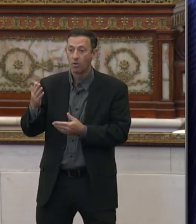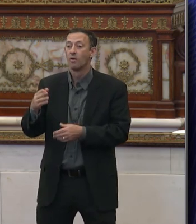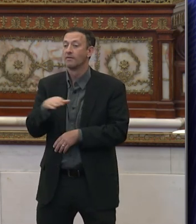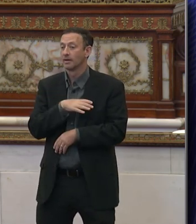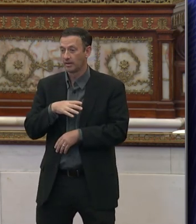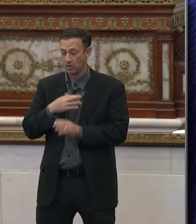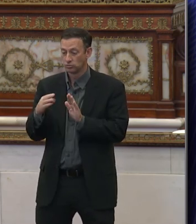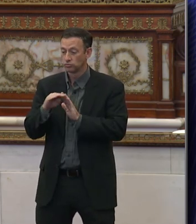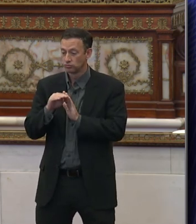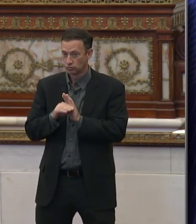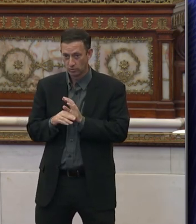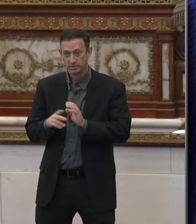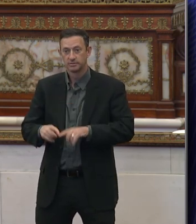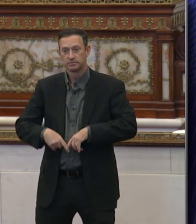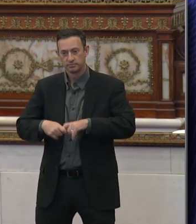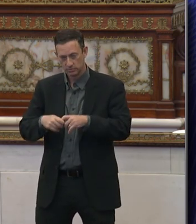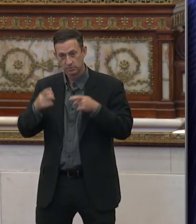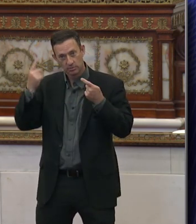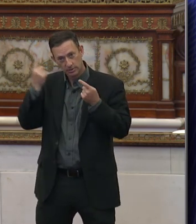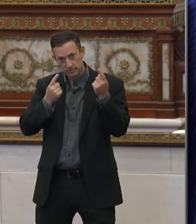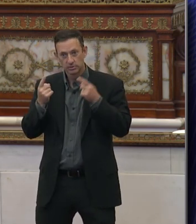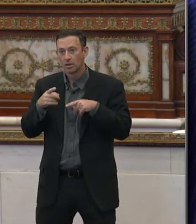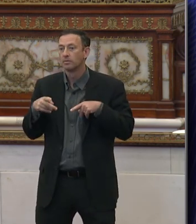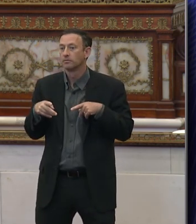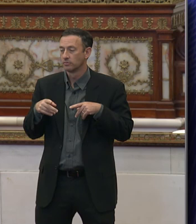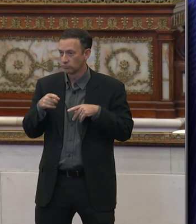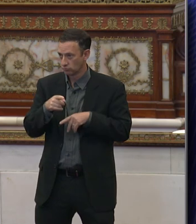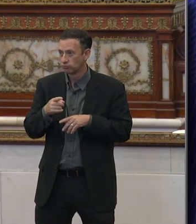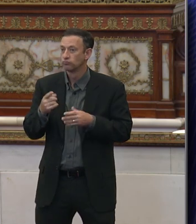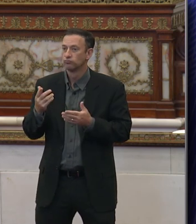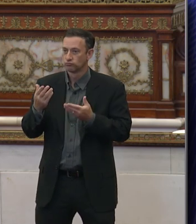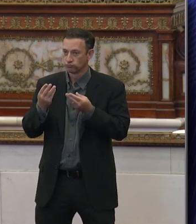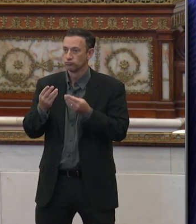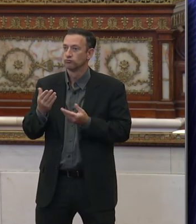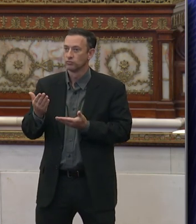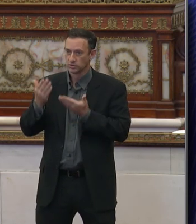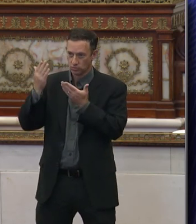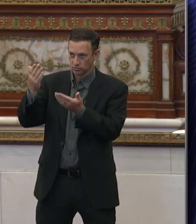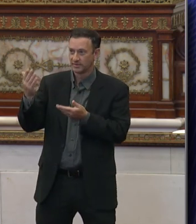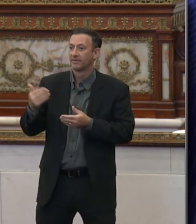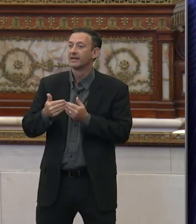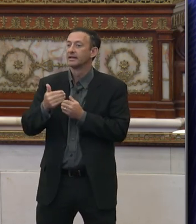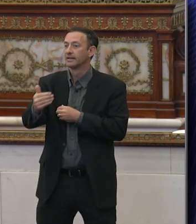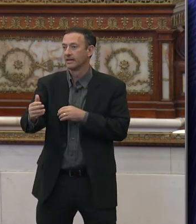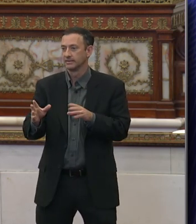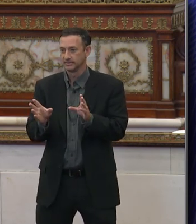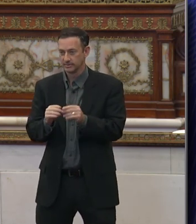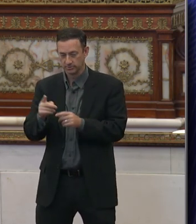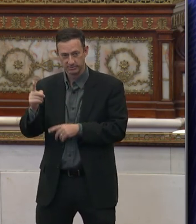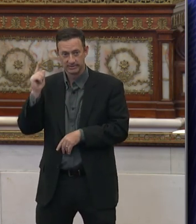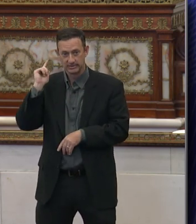suspended so as to permit consideration of the resolution at the next session of council. Second.